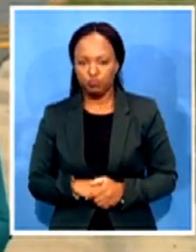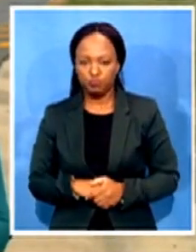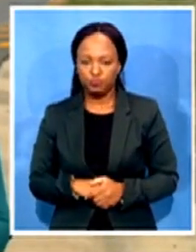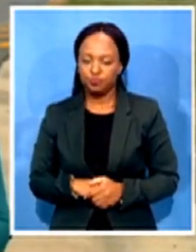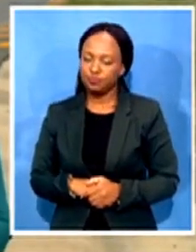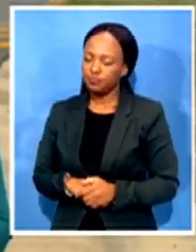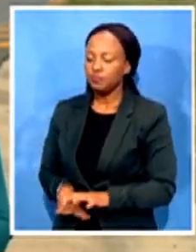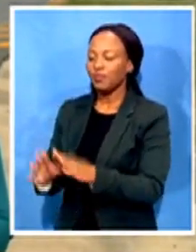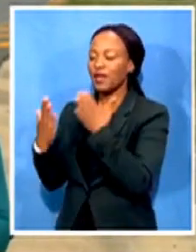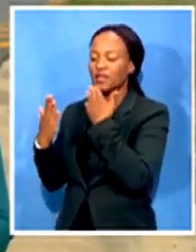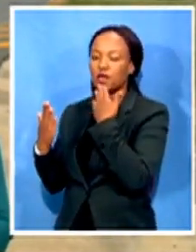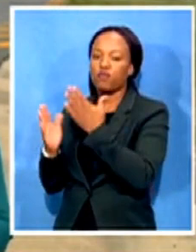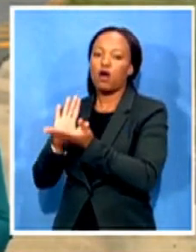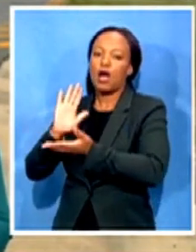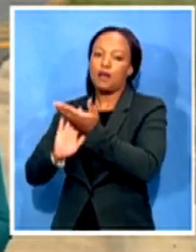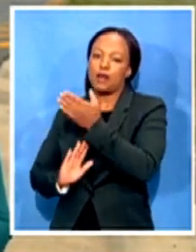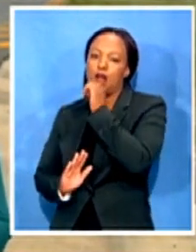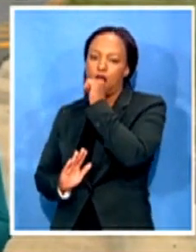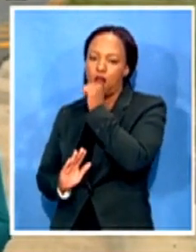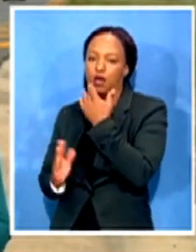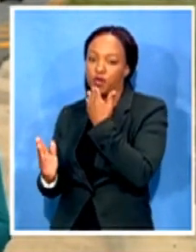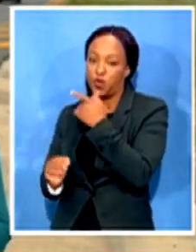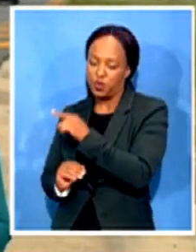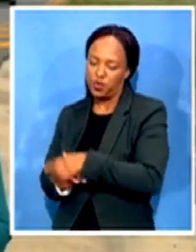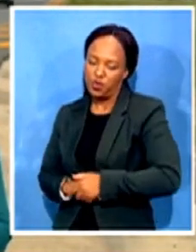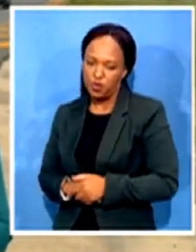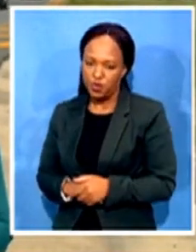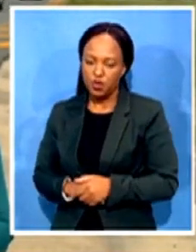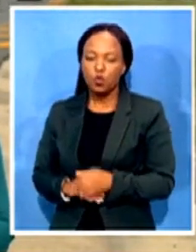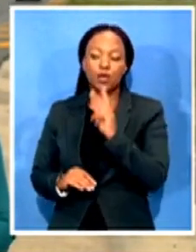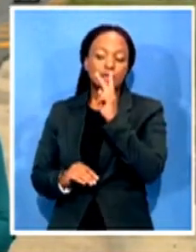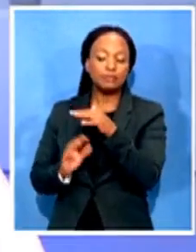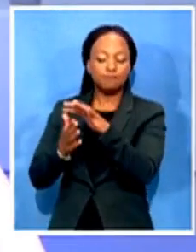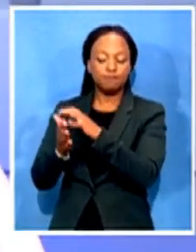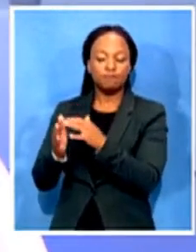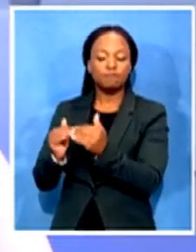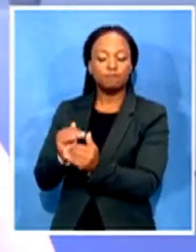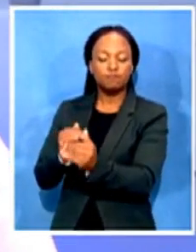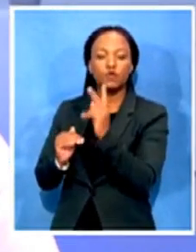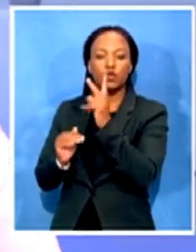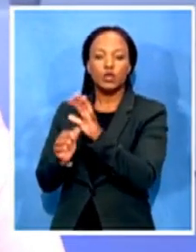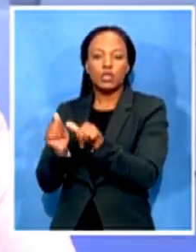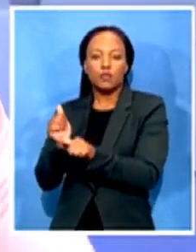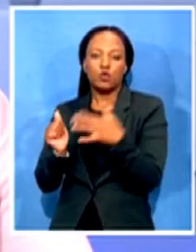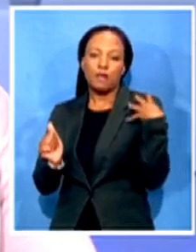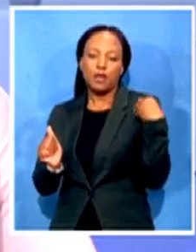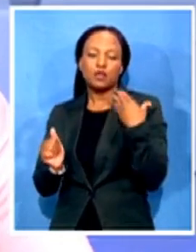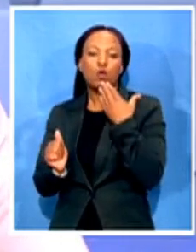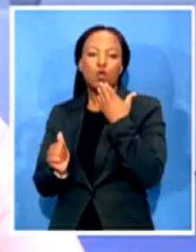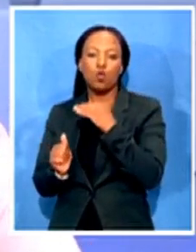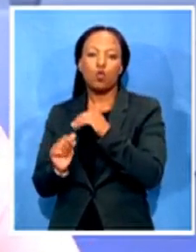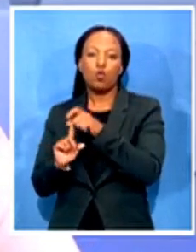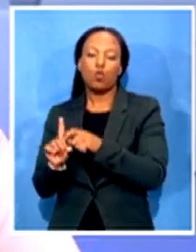we will watch that story in terms of the movement of Deputy Minister Njabulo Nzuza as he visits the